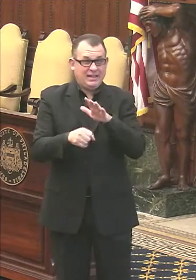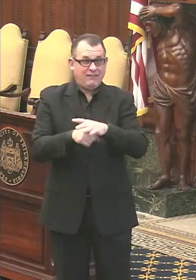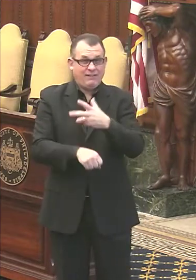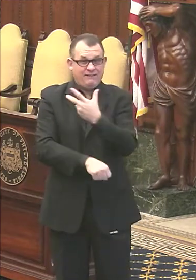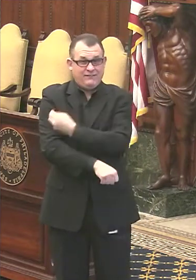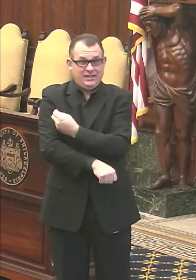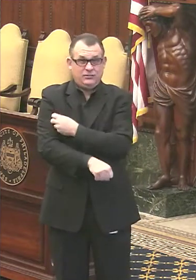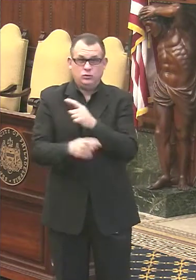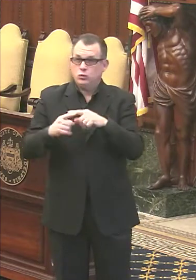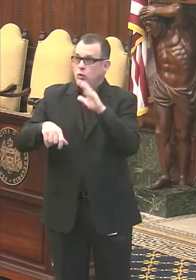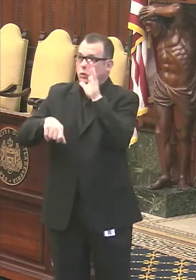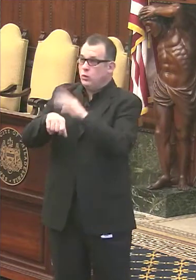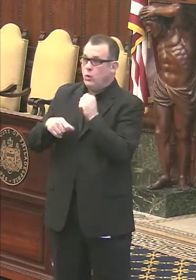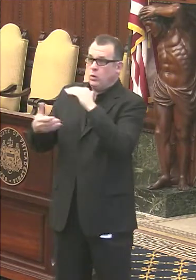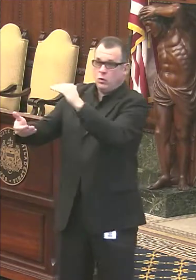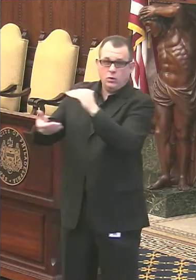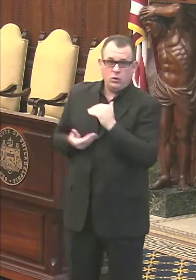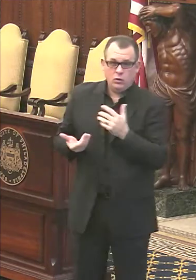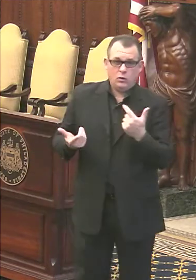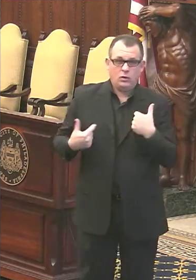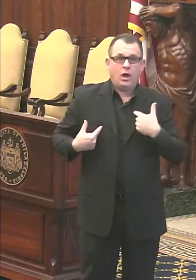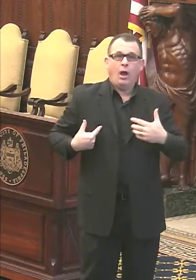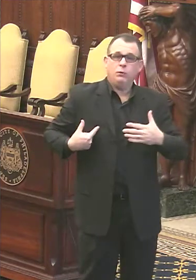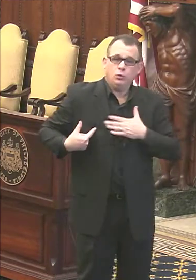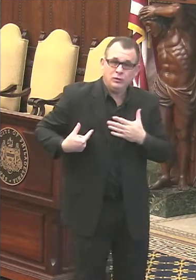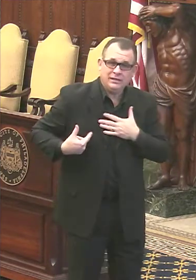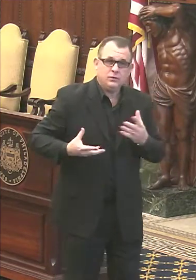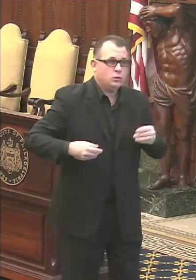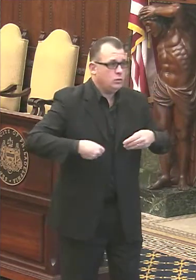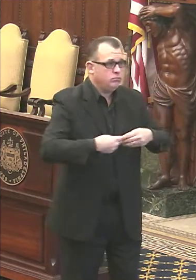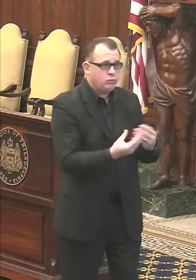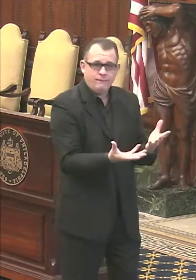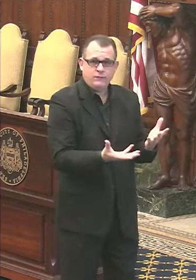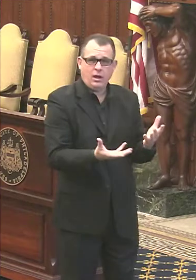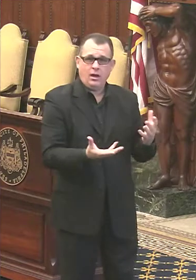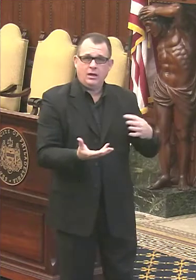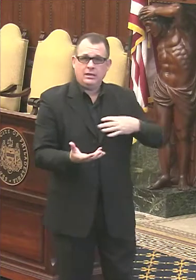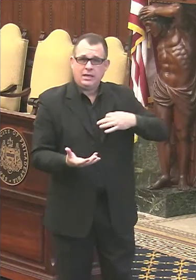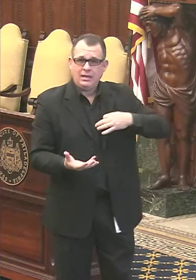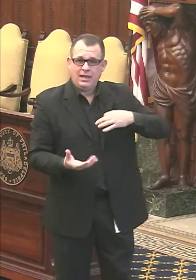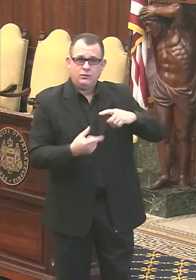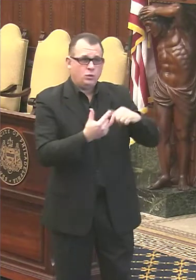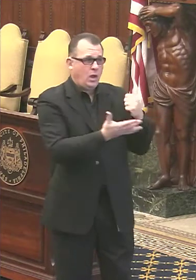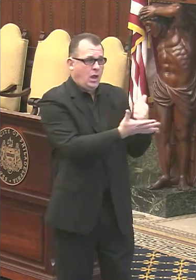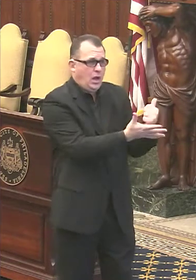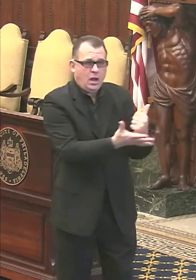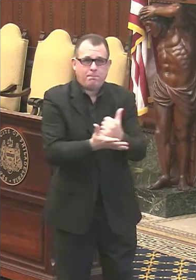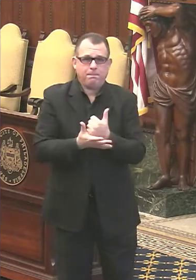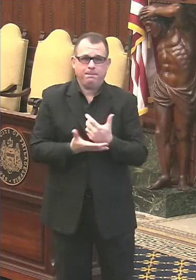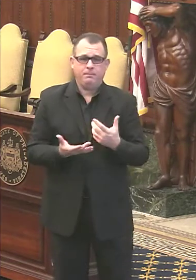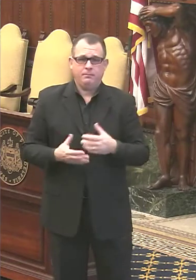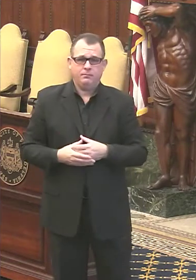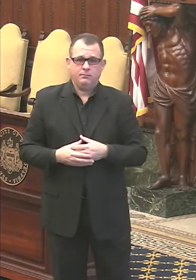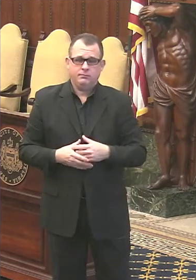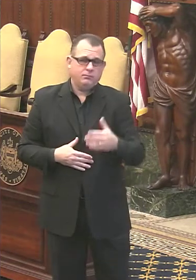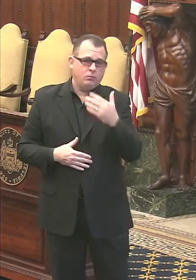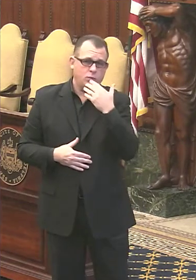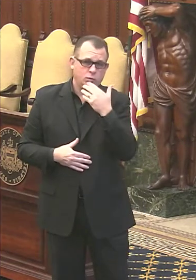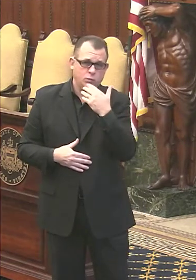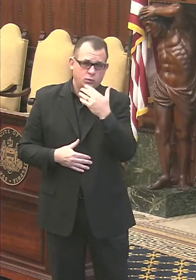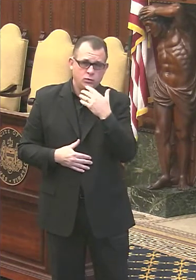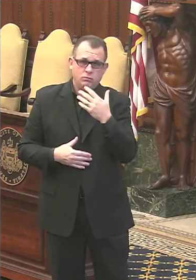them up, but we're happy to supply volunteers to assist with their efforts. Appreciate it. Thank you both.